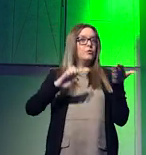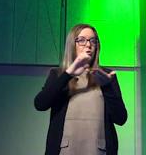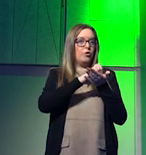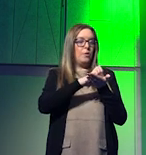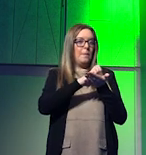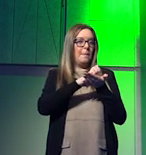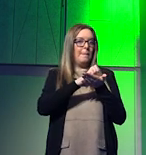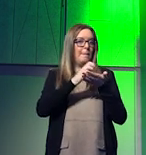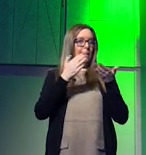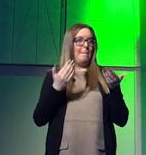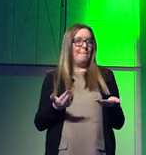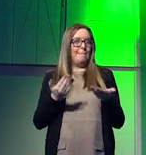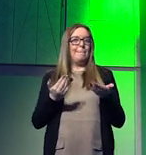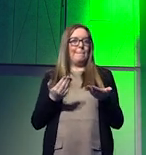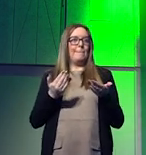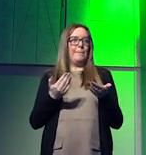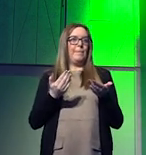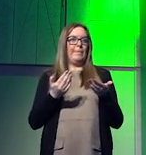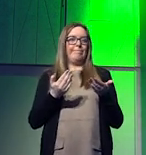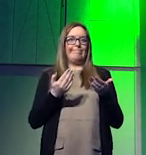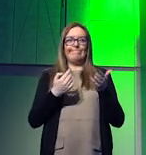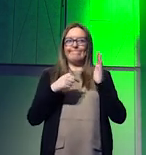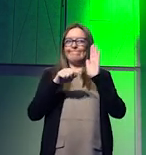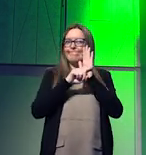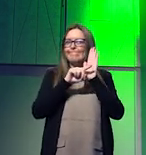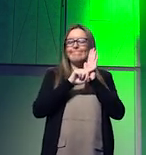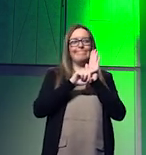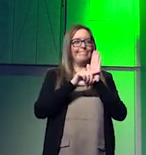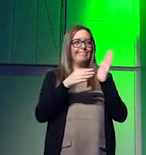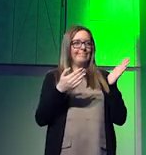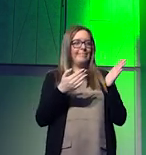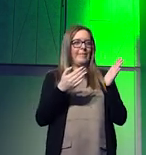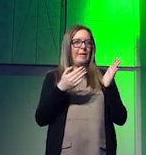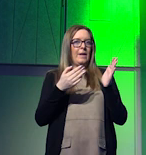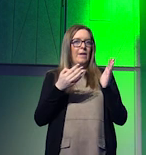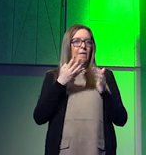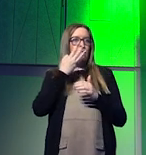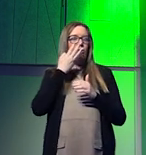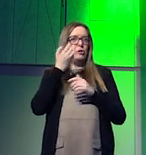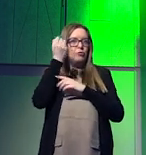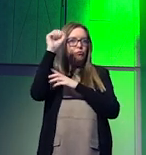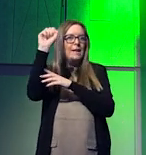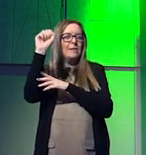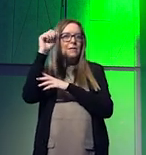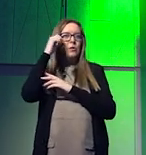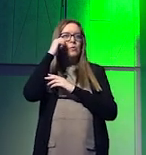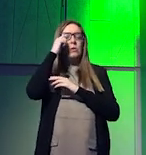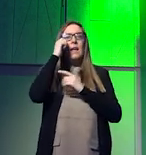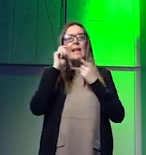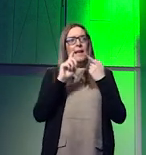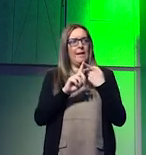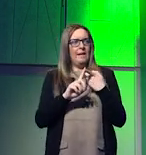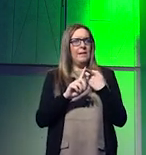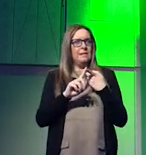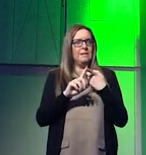is at a disadvantage within the Fourth Industrial Revolution and within European Anthropolitican